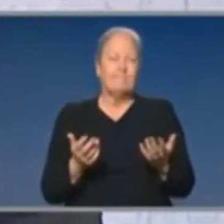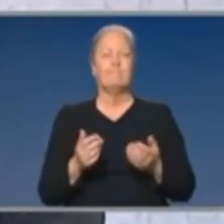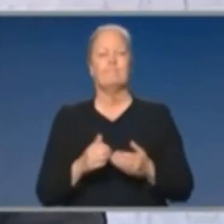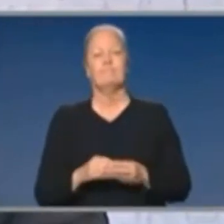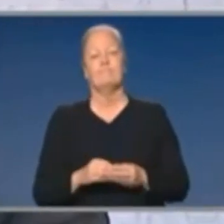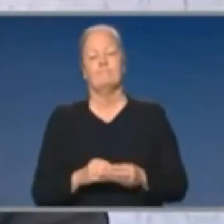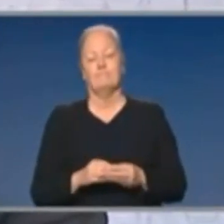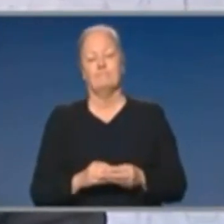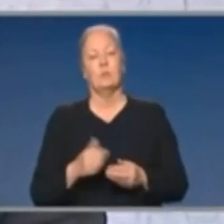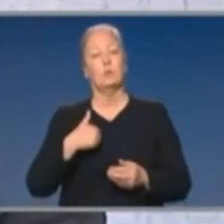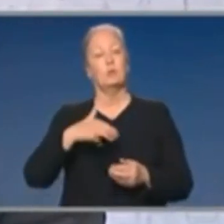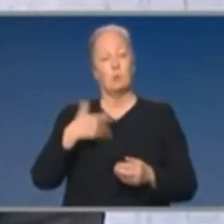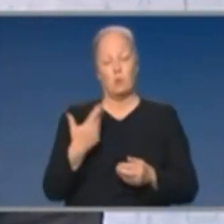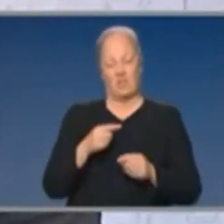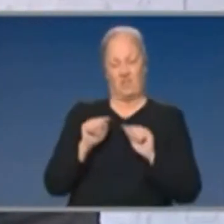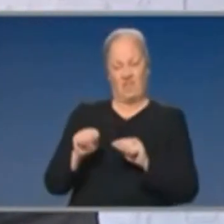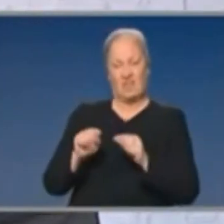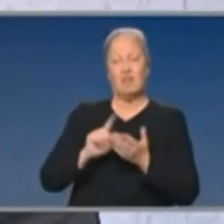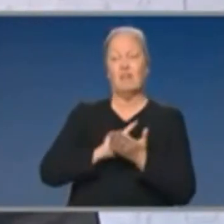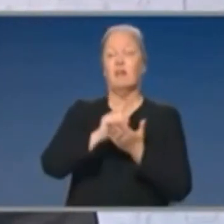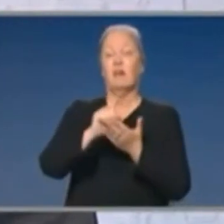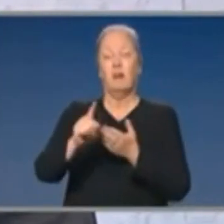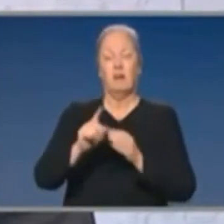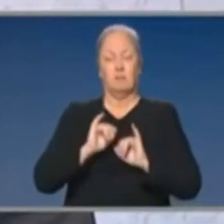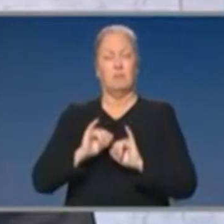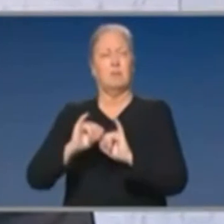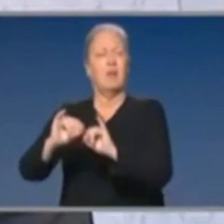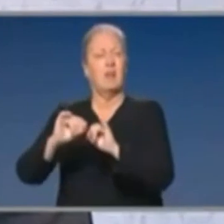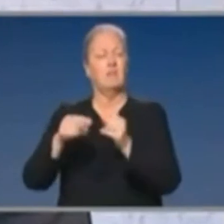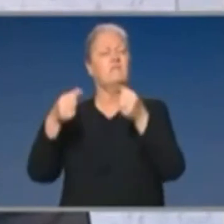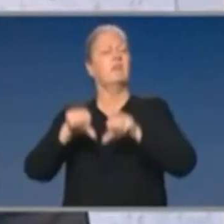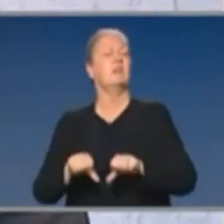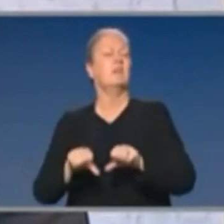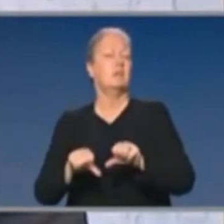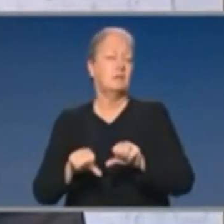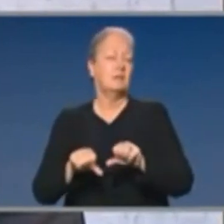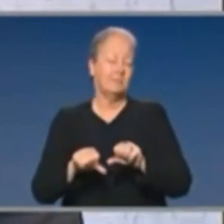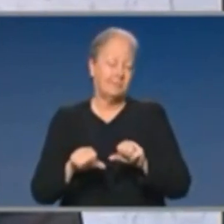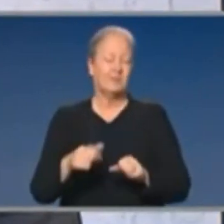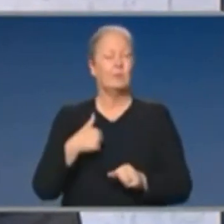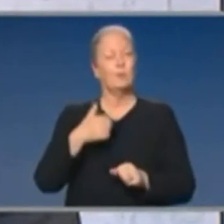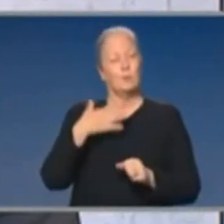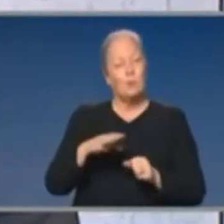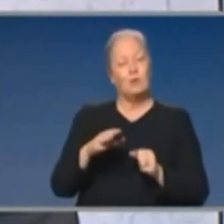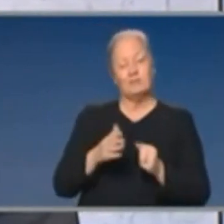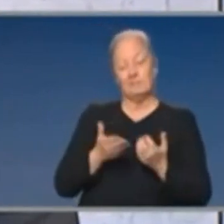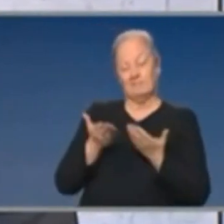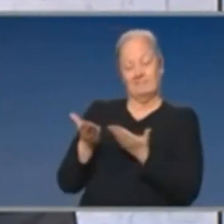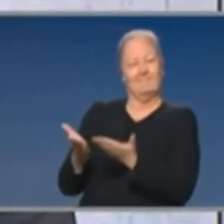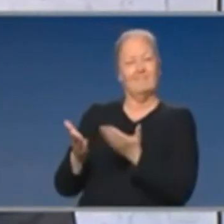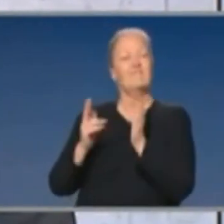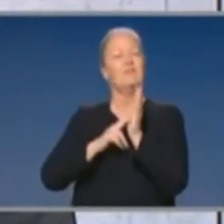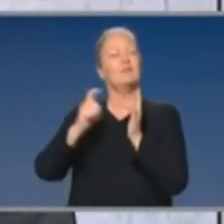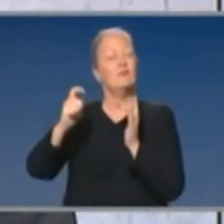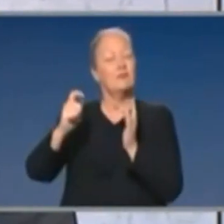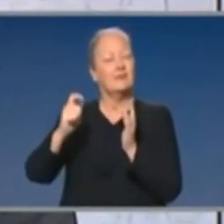because that would see all the plans fail if that were the case. And so this is calling on the Victorian public in a way